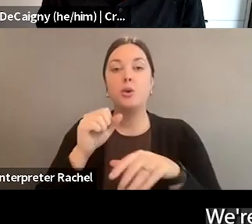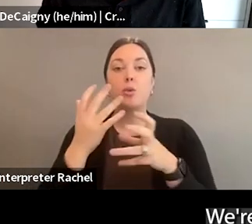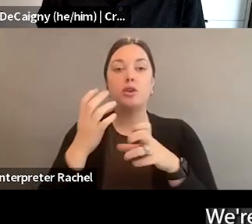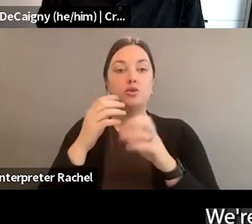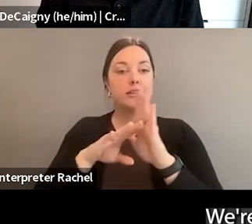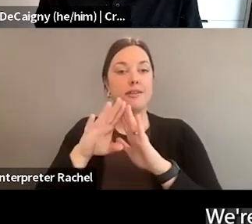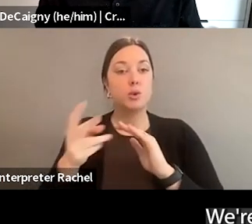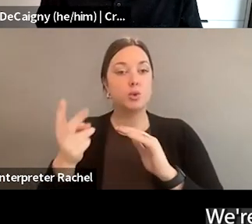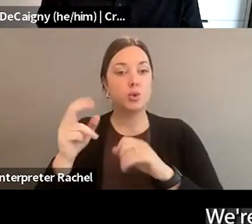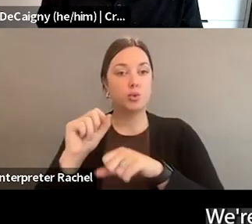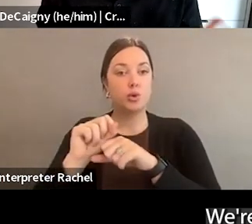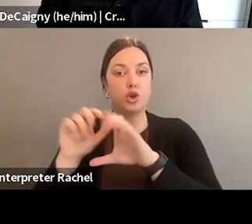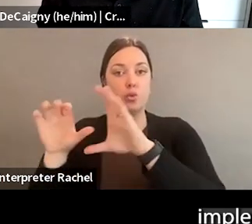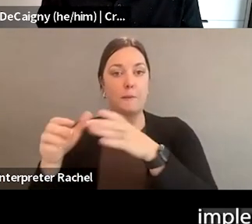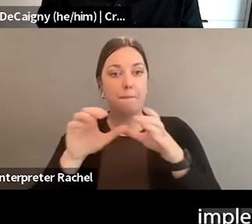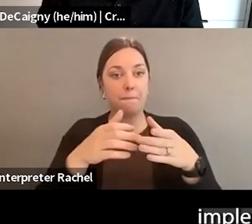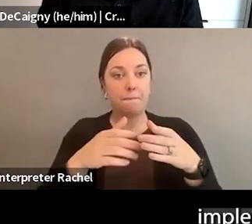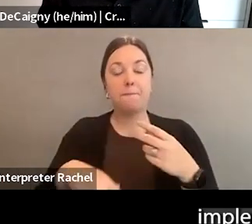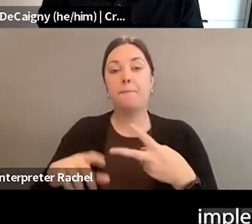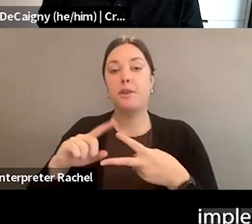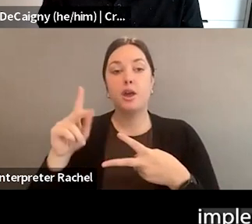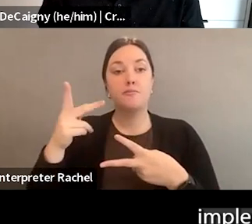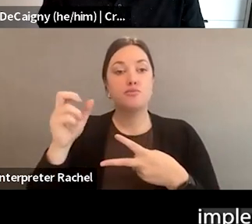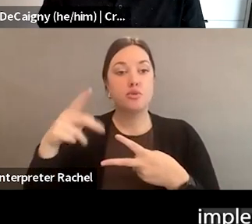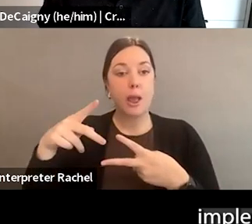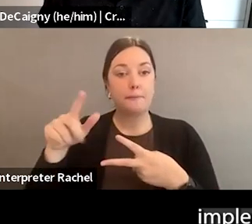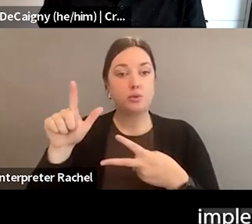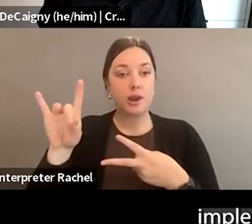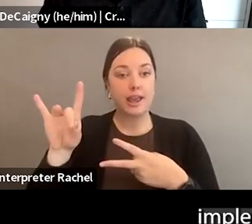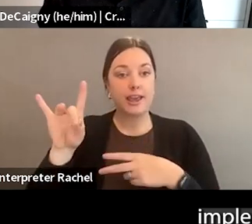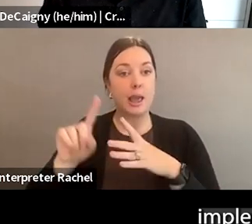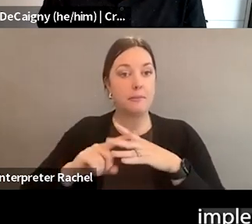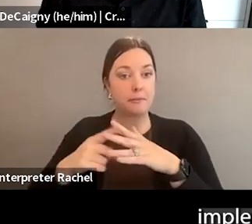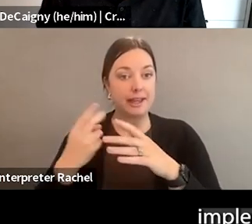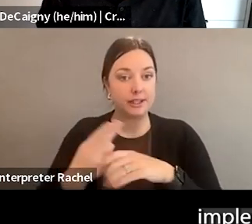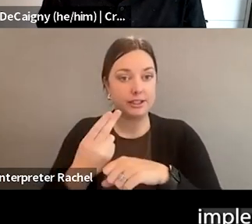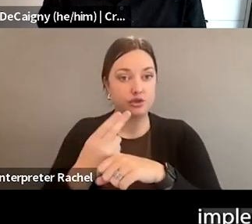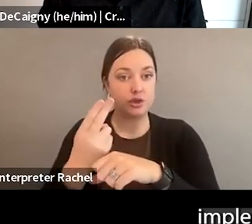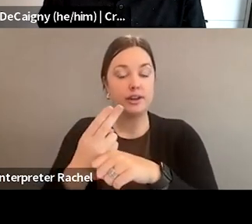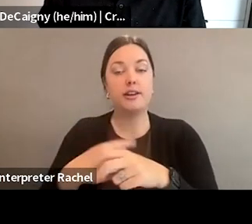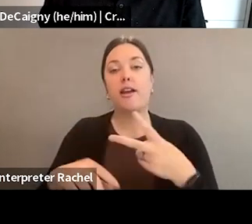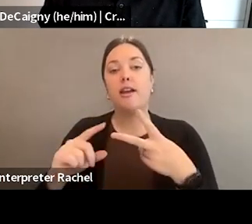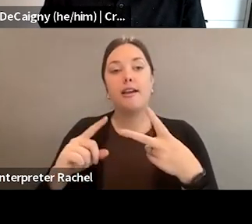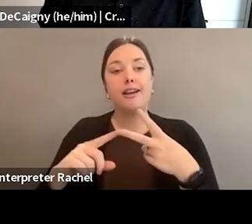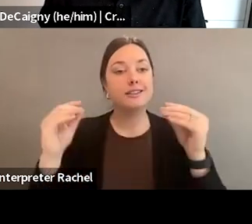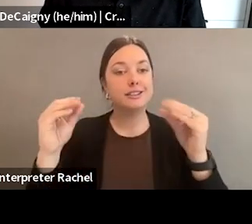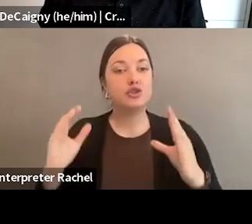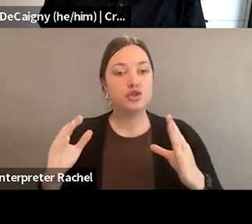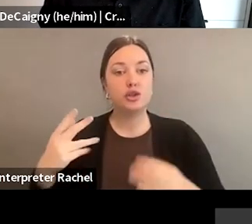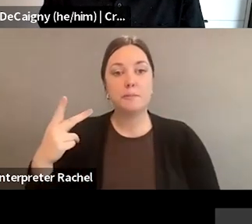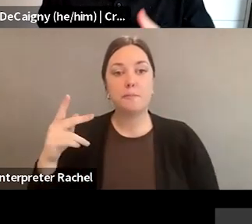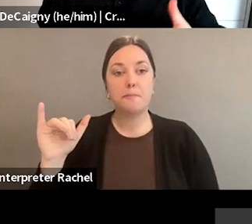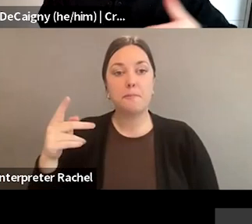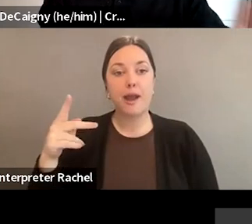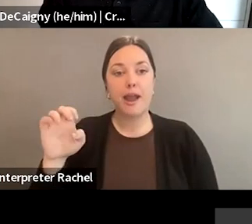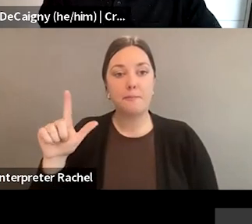One that will be about Prop 28 implementation accountability, and another will be about the teacher pipeline. We imagine the teacher pipeline work